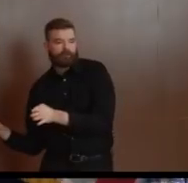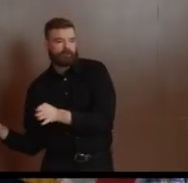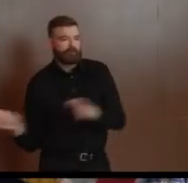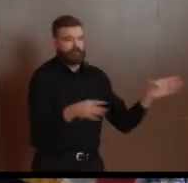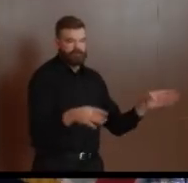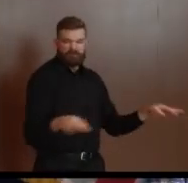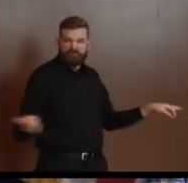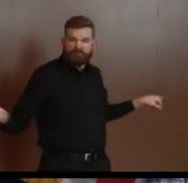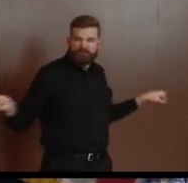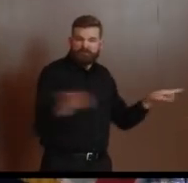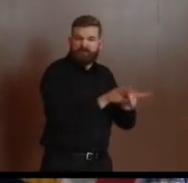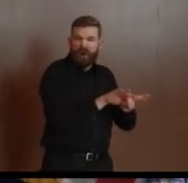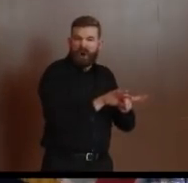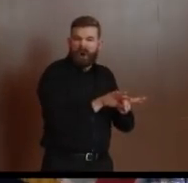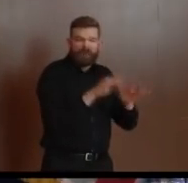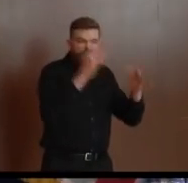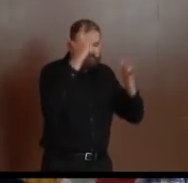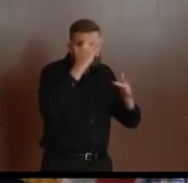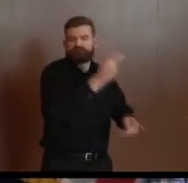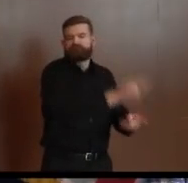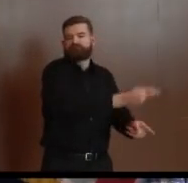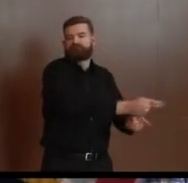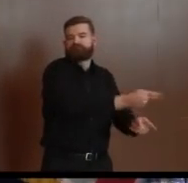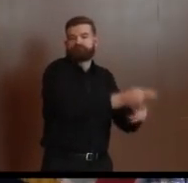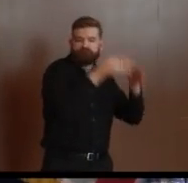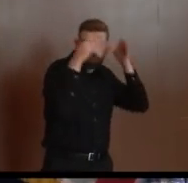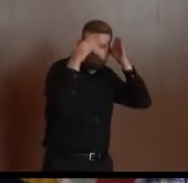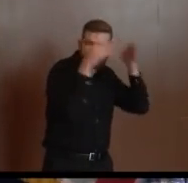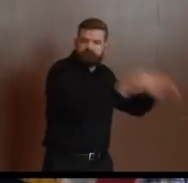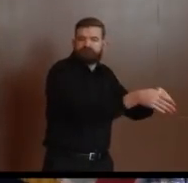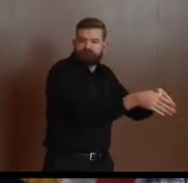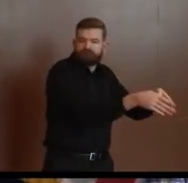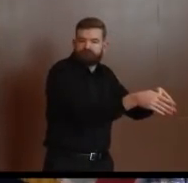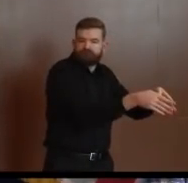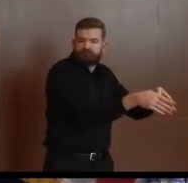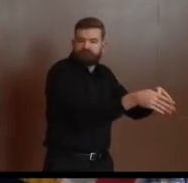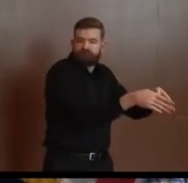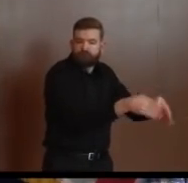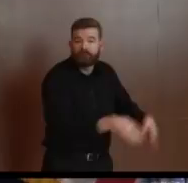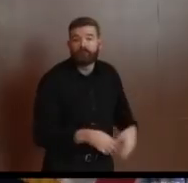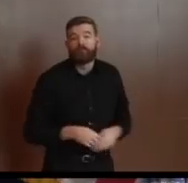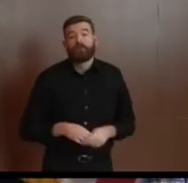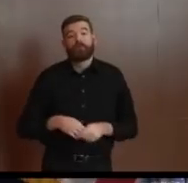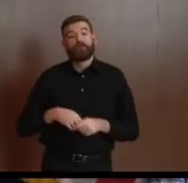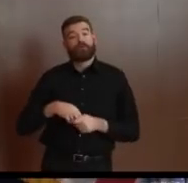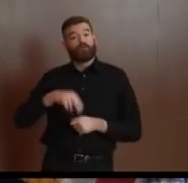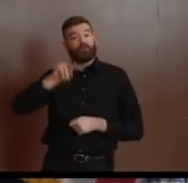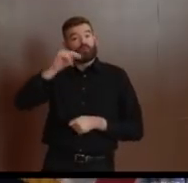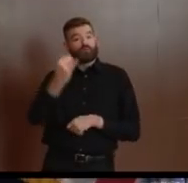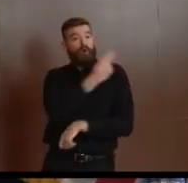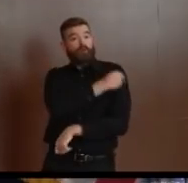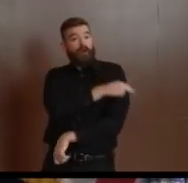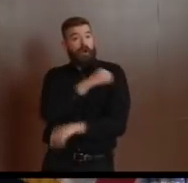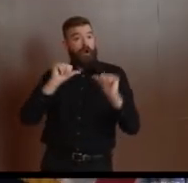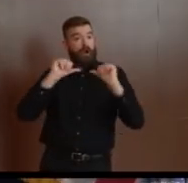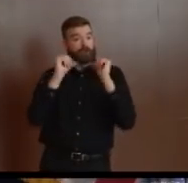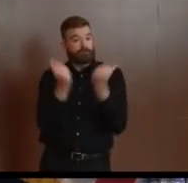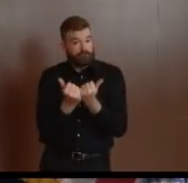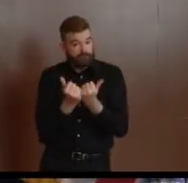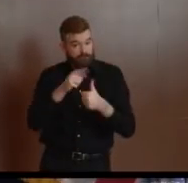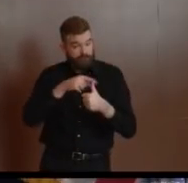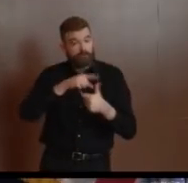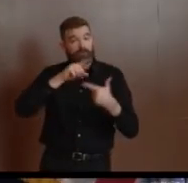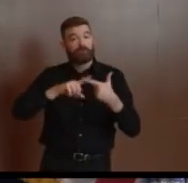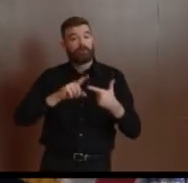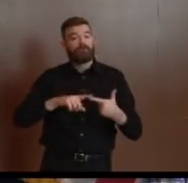I am pleased that the New Jersey Hospital Association, in partnership with the Department of Health, the New Jersey State Police, and the